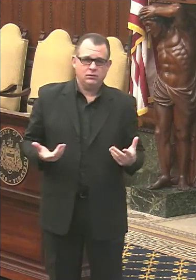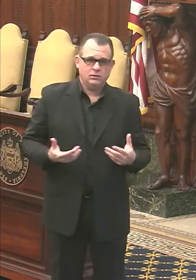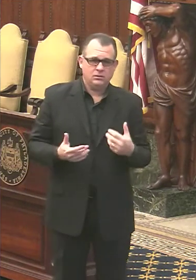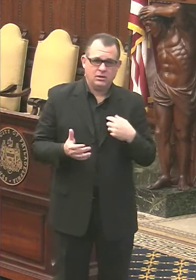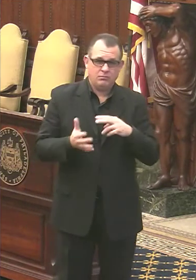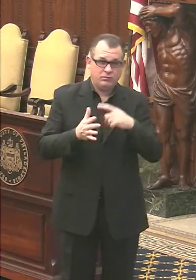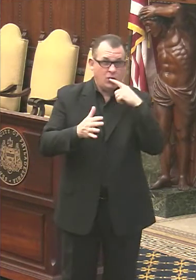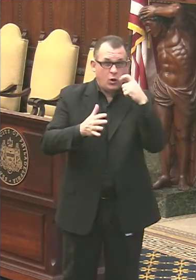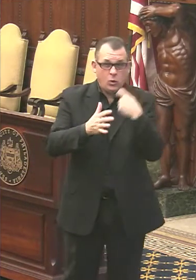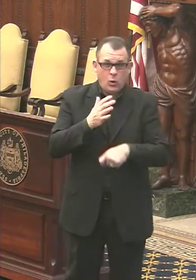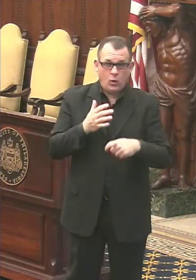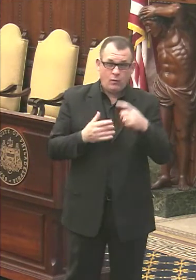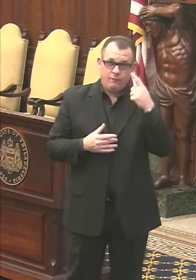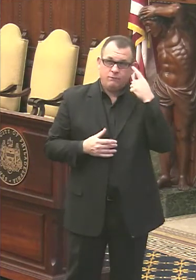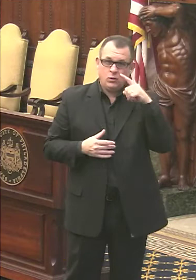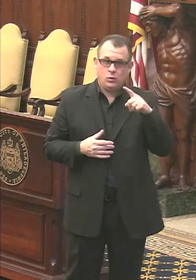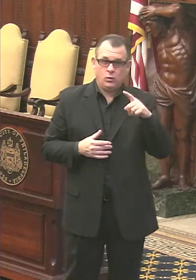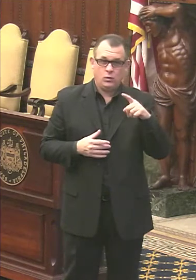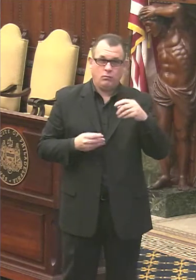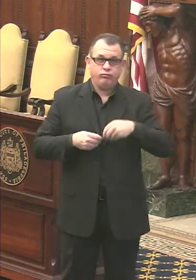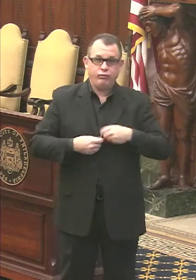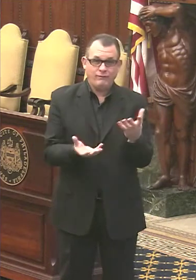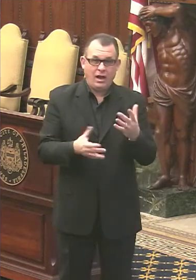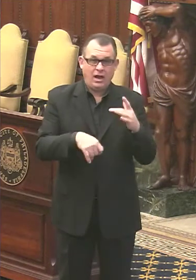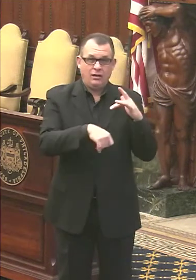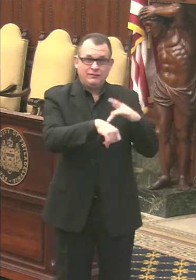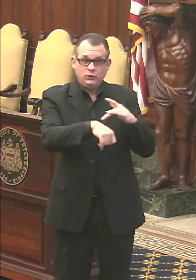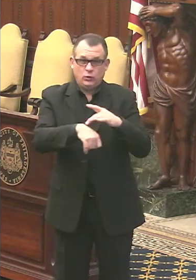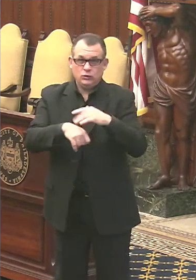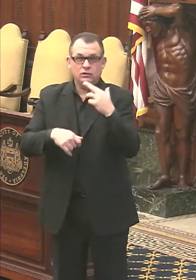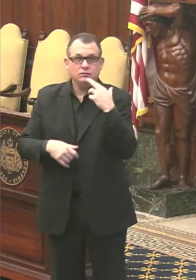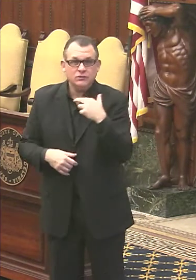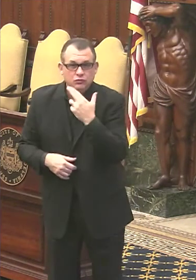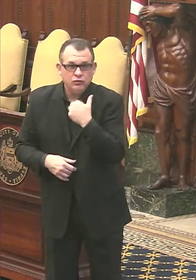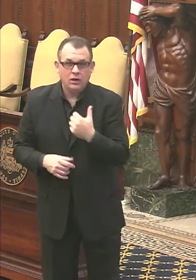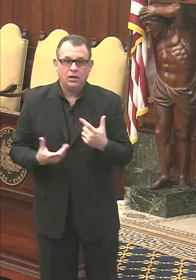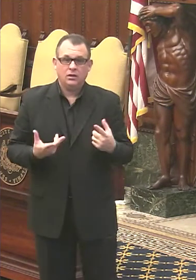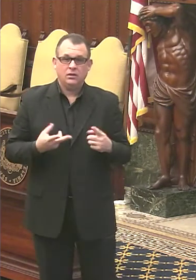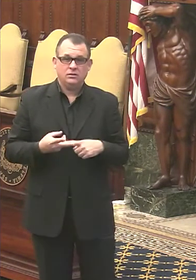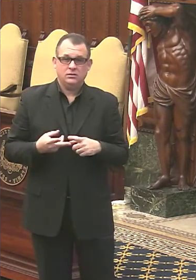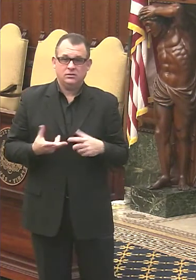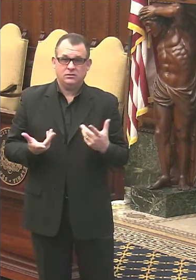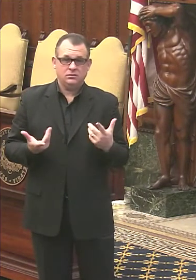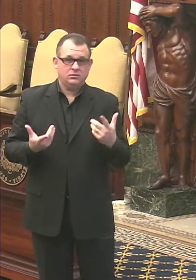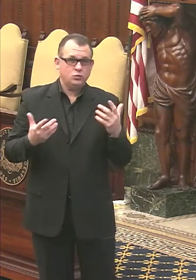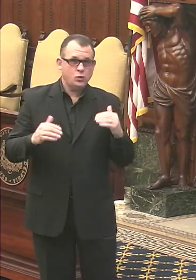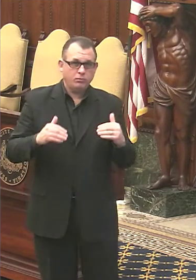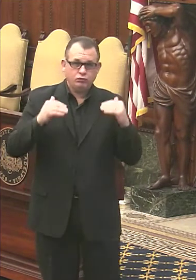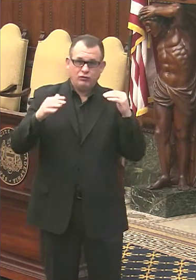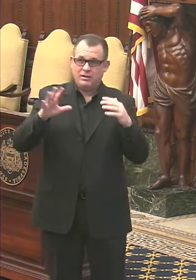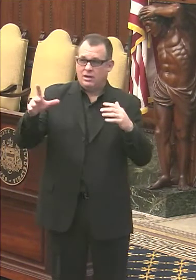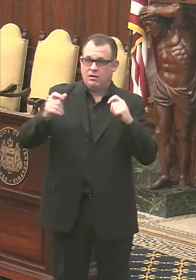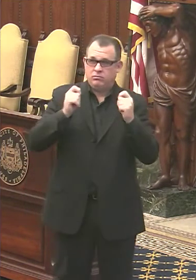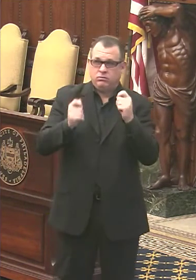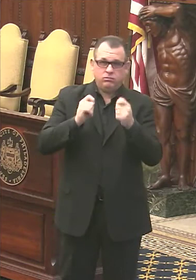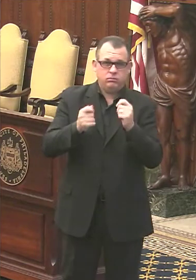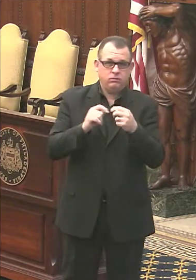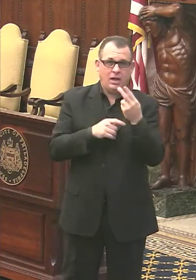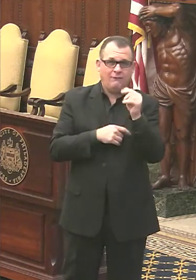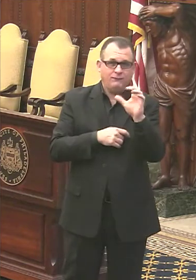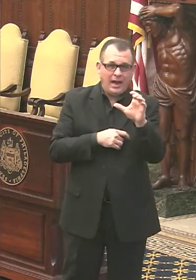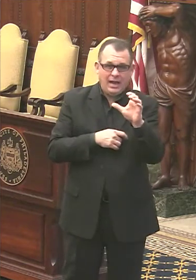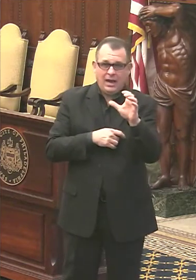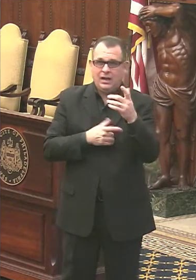factor would be in, in providing resources for restaurants to, to, uh, rehabilitate or, or change their exhaust systems, um,